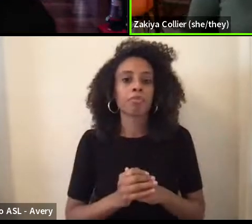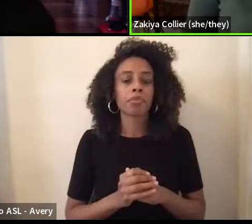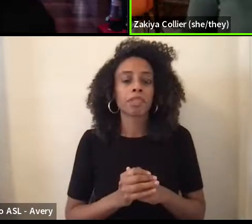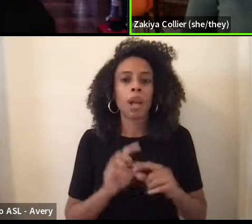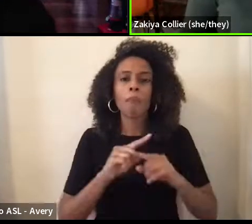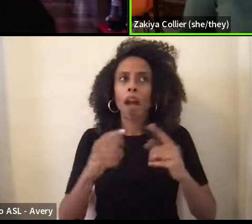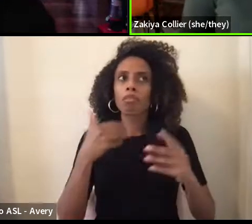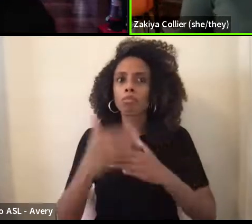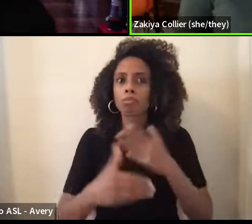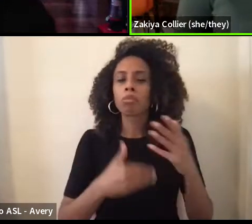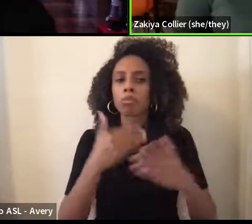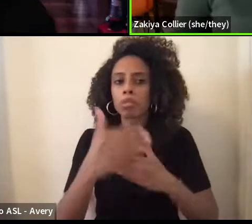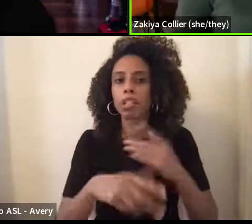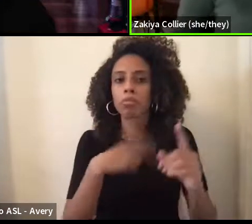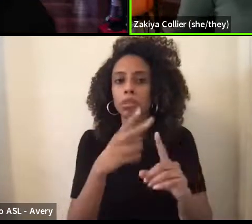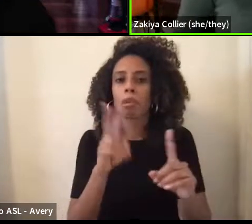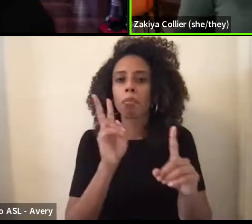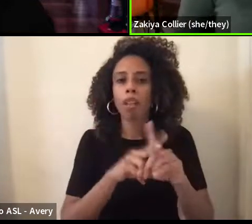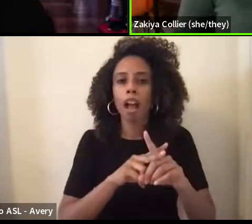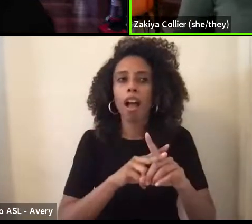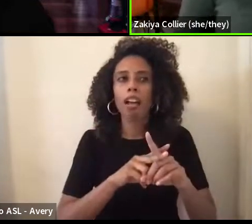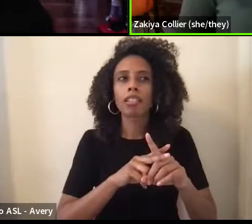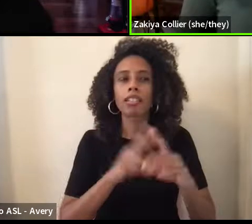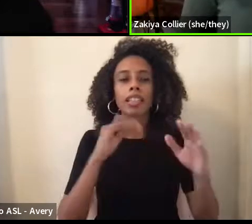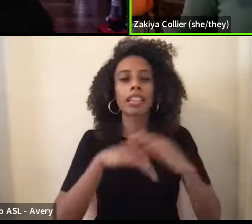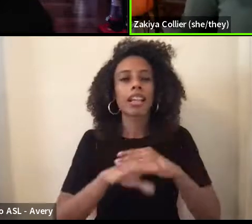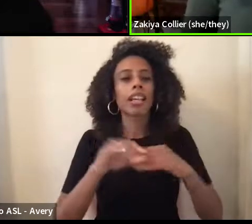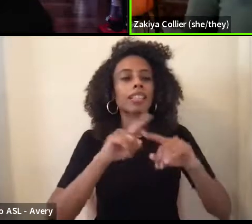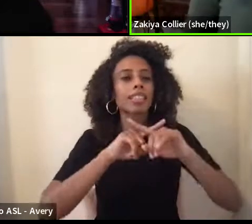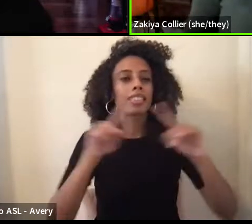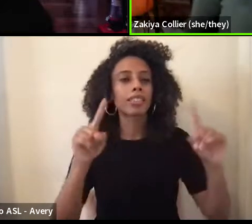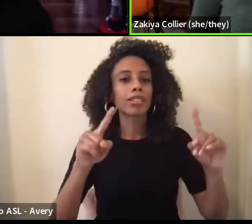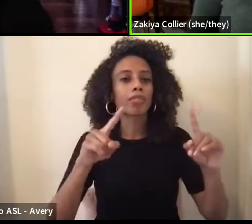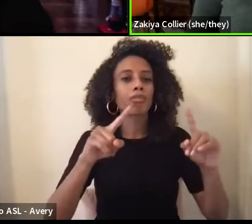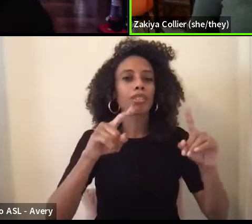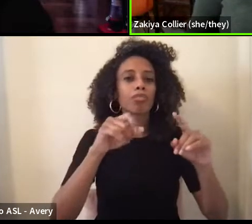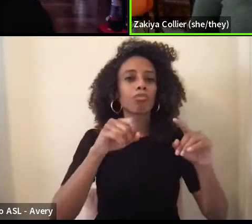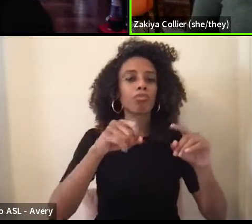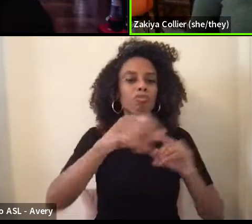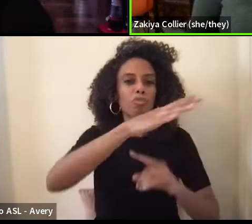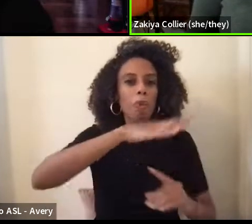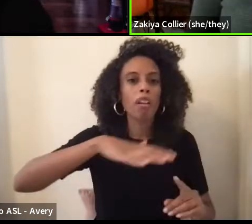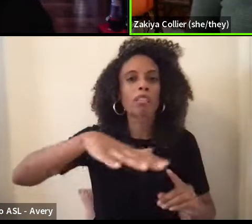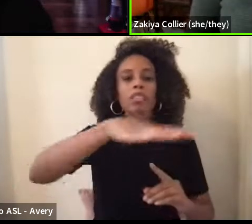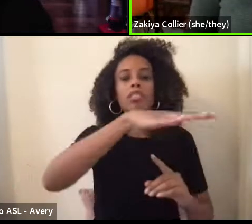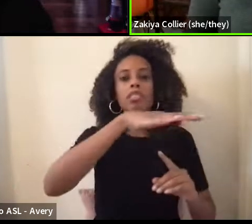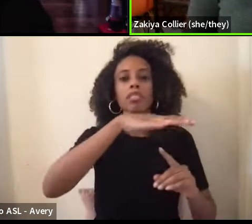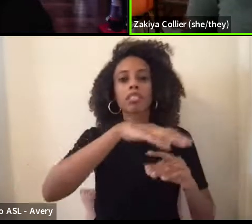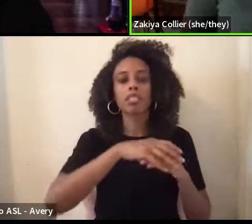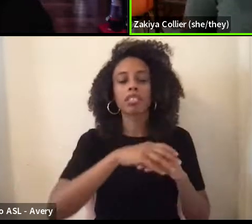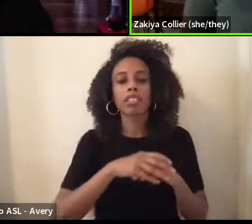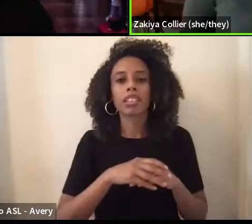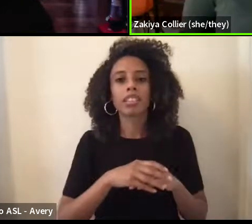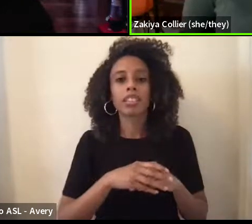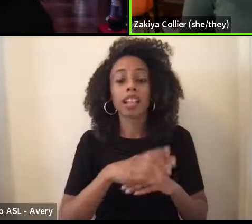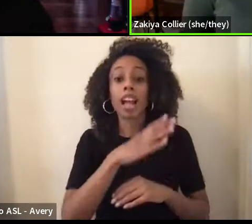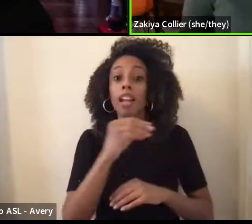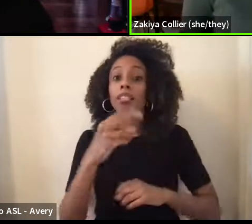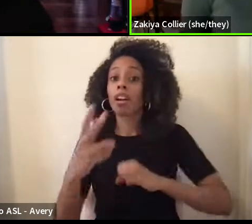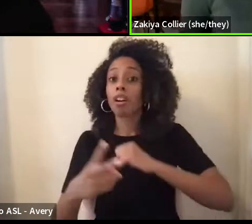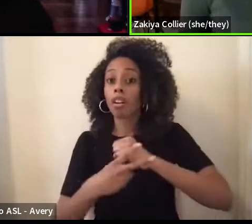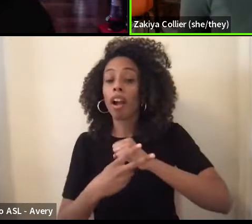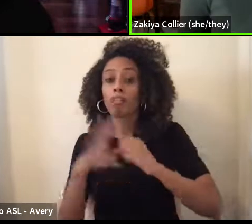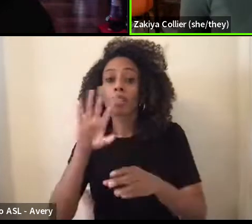time been applied in a lot of different field and spaces and, um, archives is, is